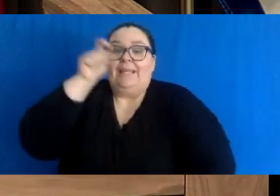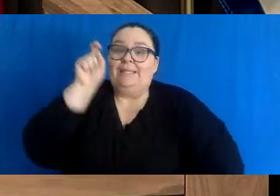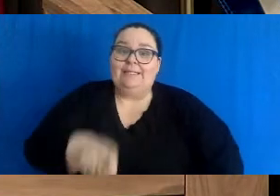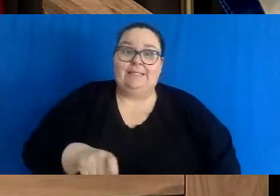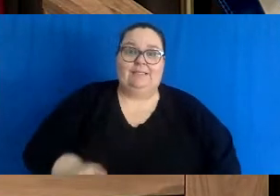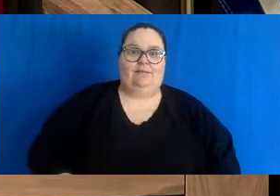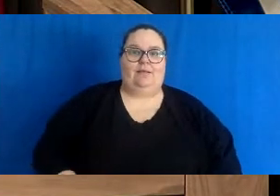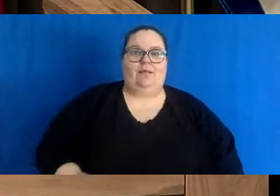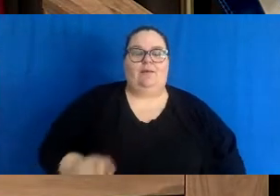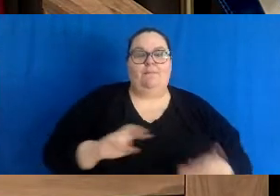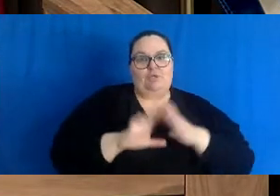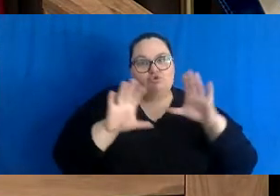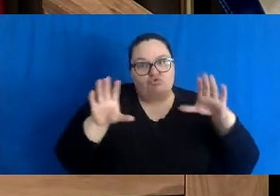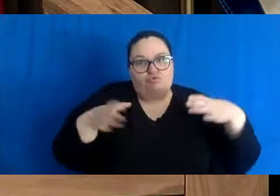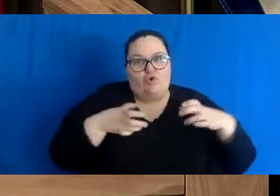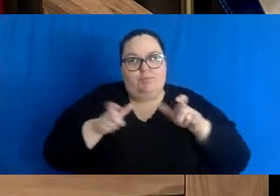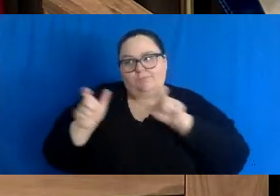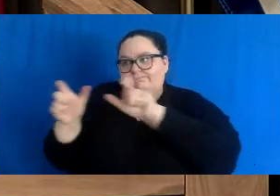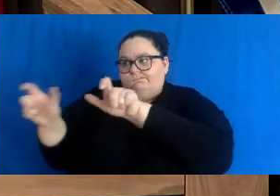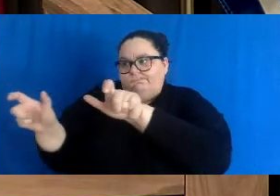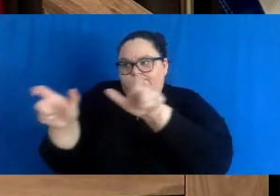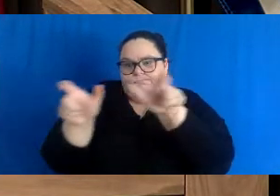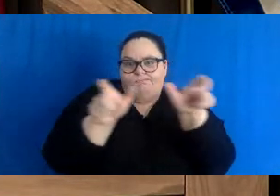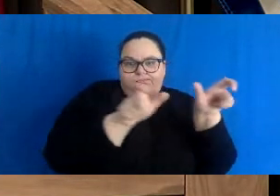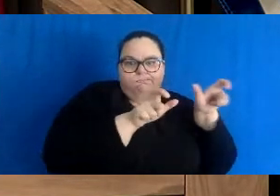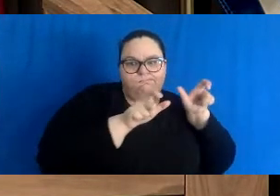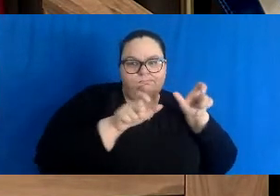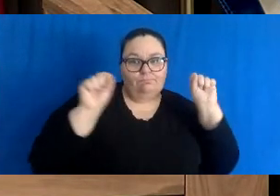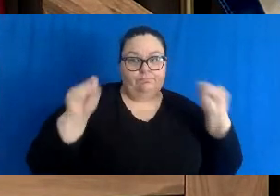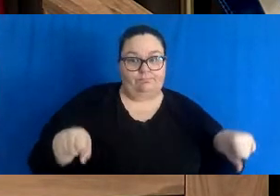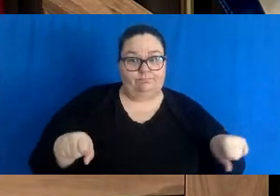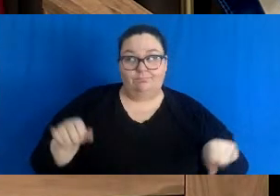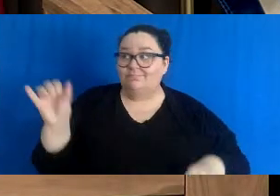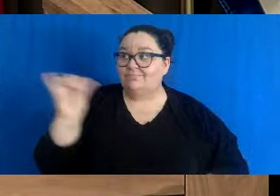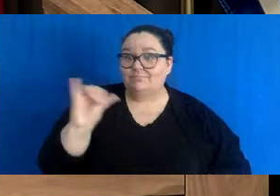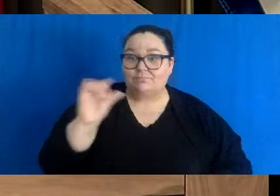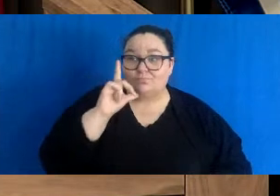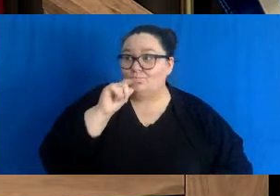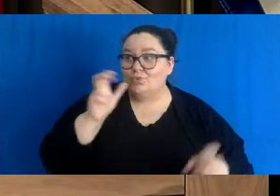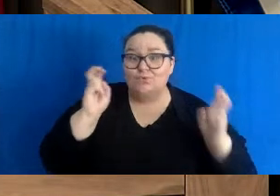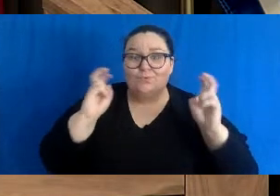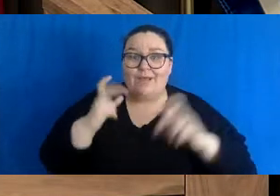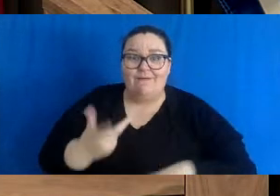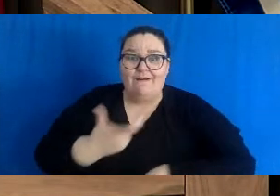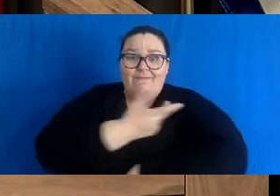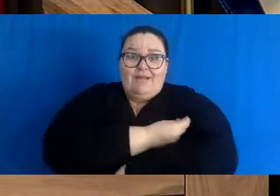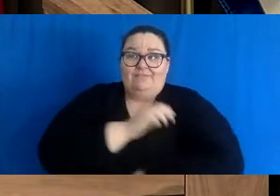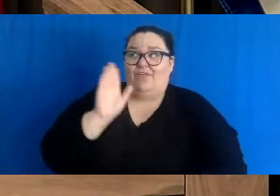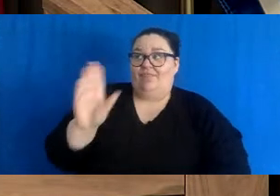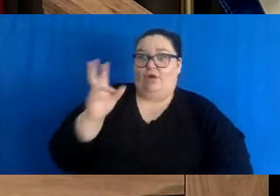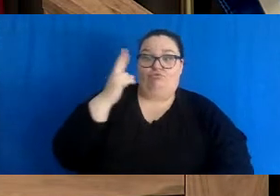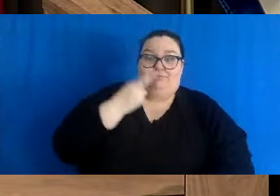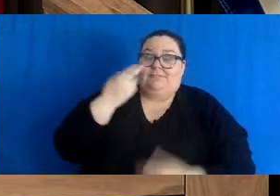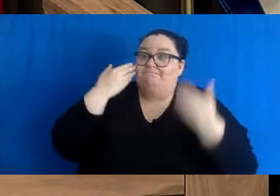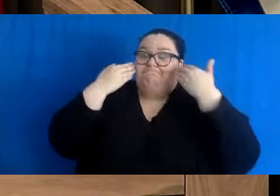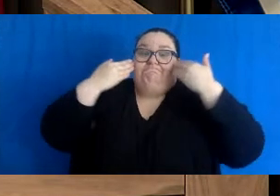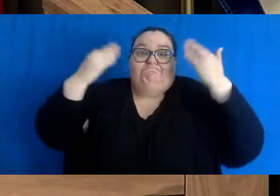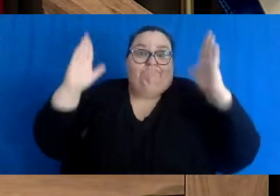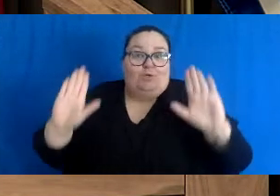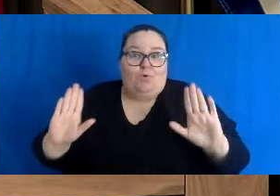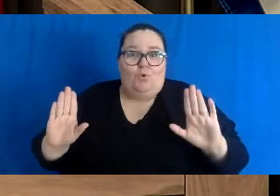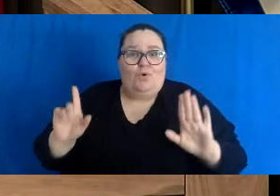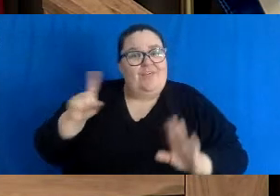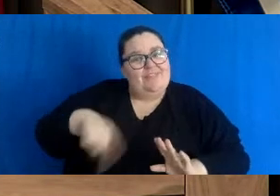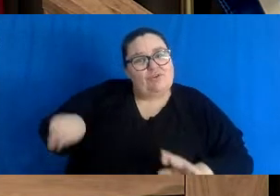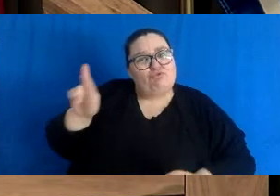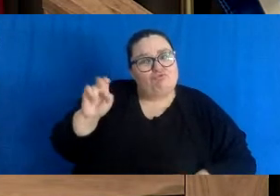immunity. And we also need to deal with the unvaccinated who have chosen, for whatever reason, to put many people at risk.